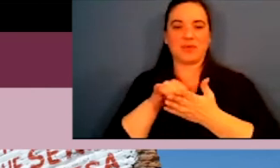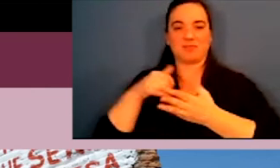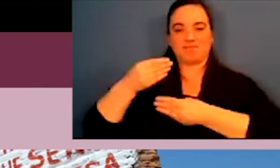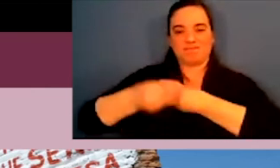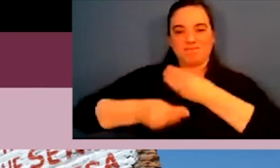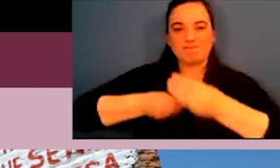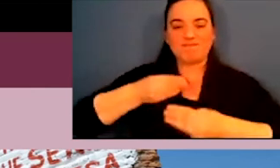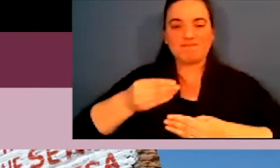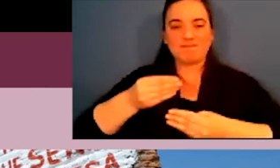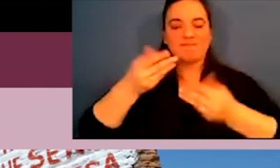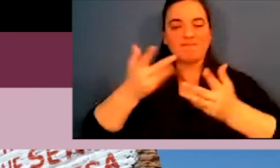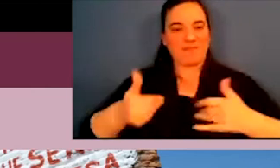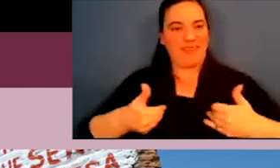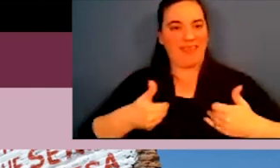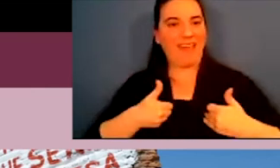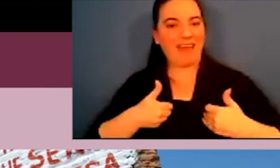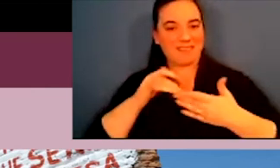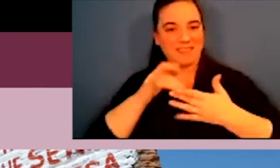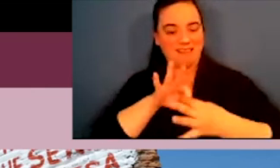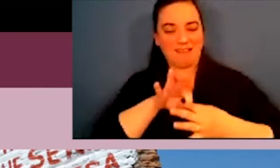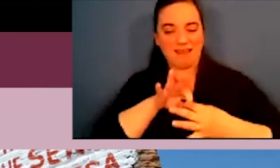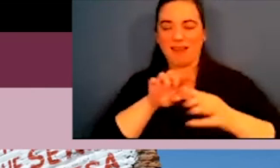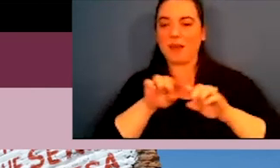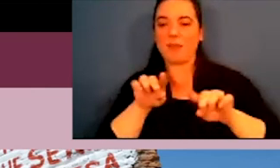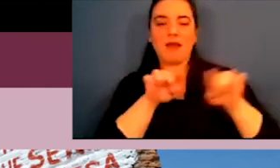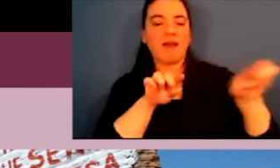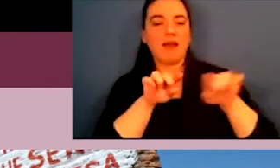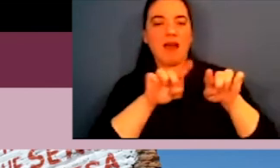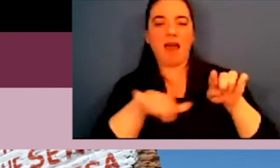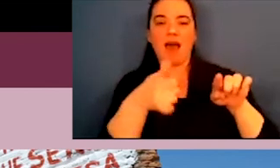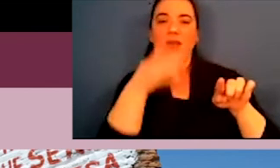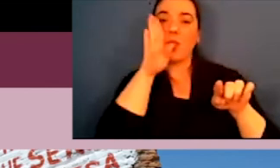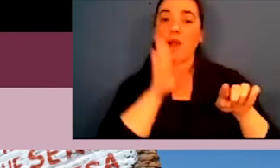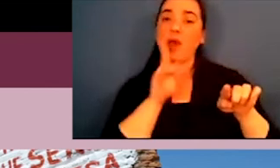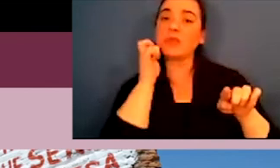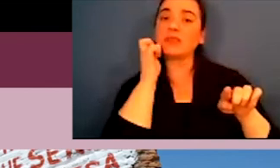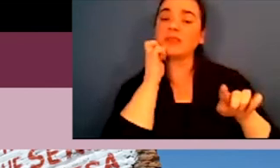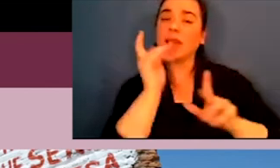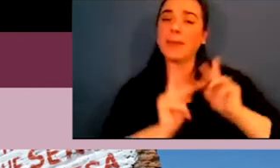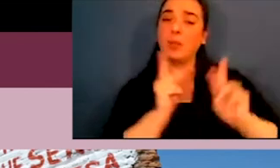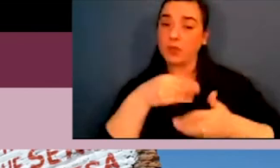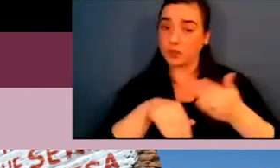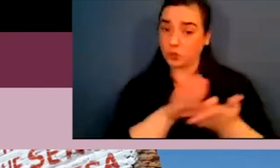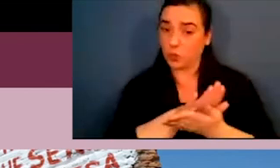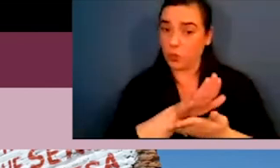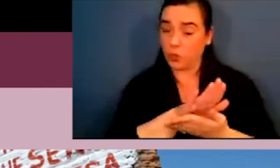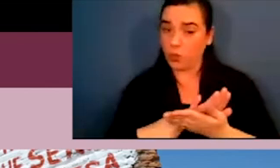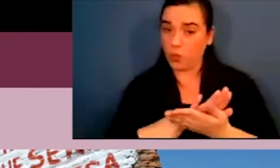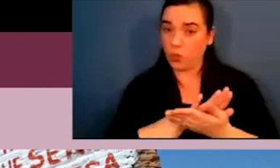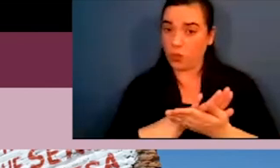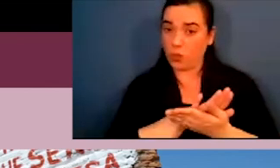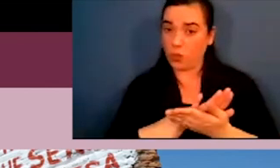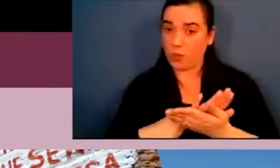there existed, that assimilation existed. And this awareness of that, because there were still a lot of other brown people in the school,